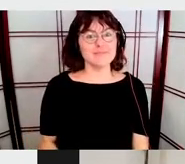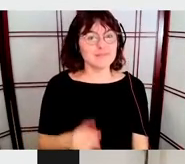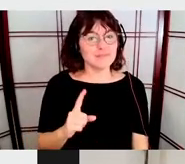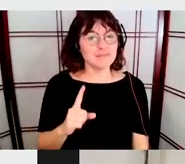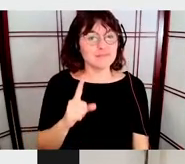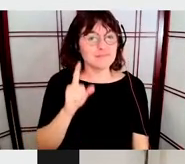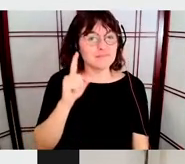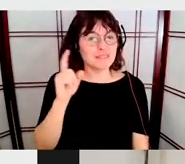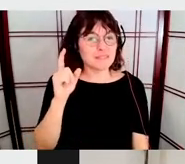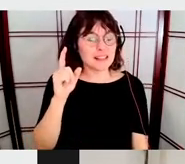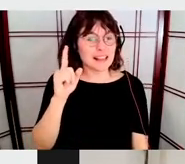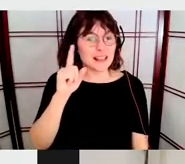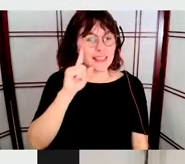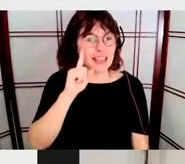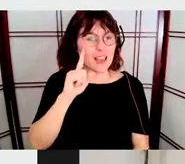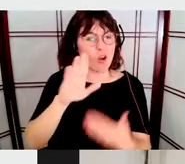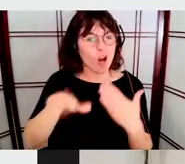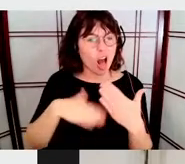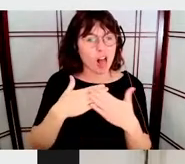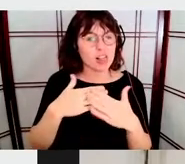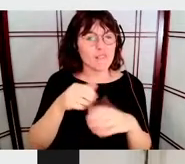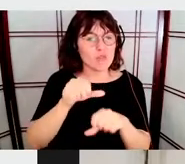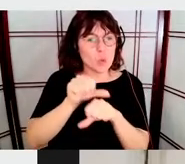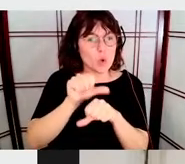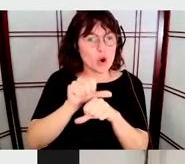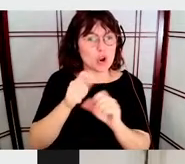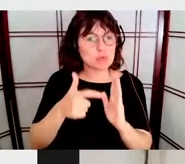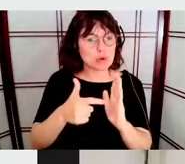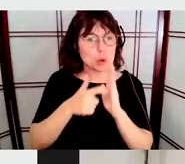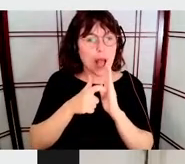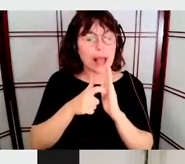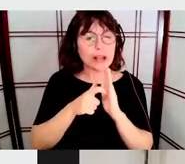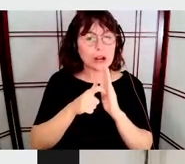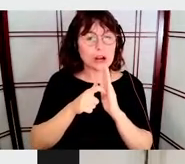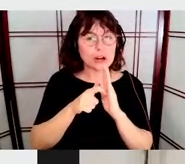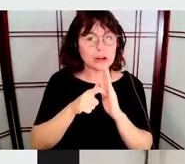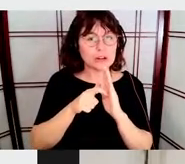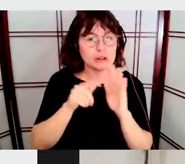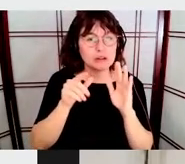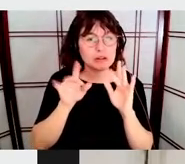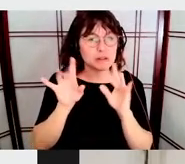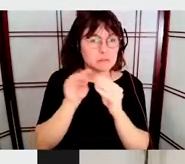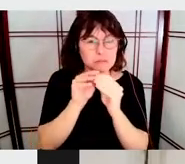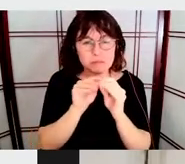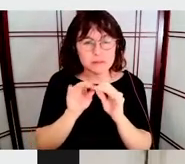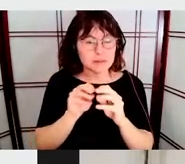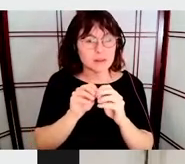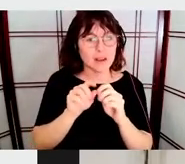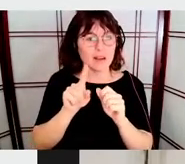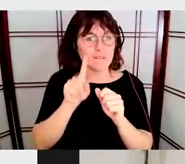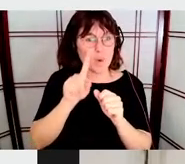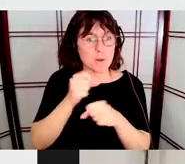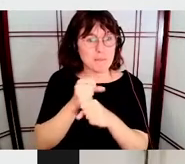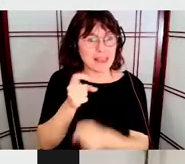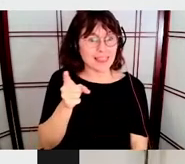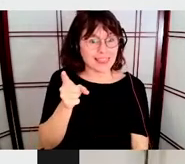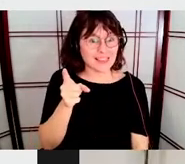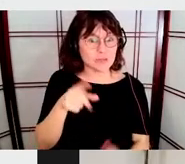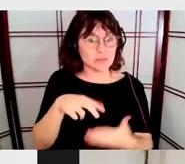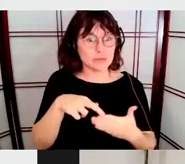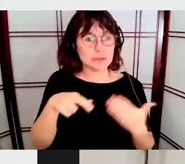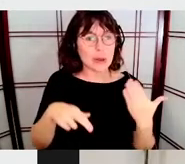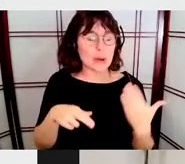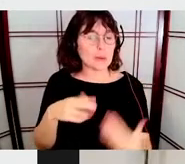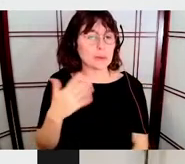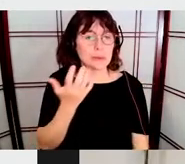do, to do, they did in order to achieve this result. First,